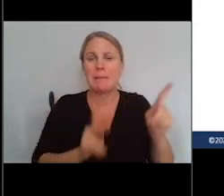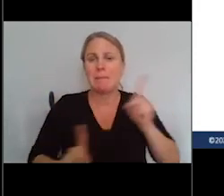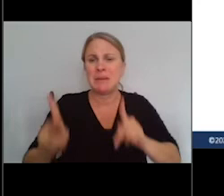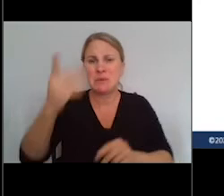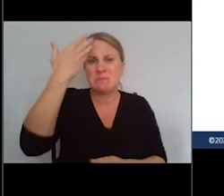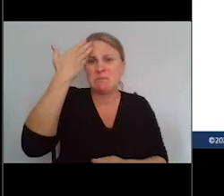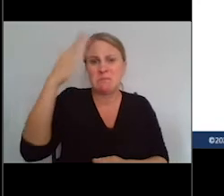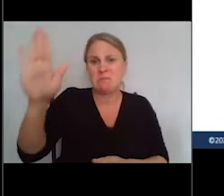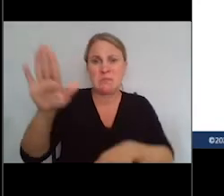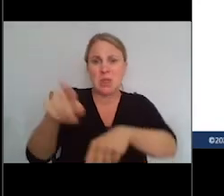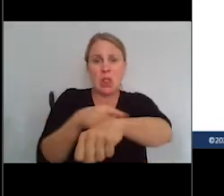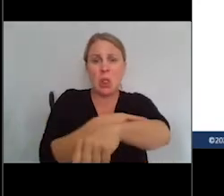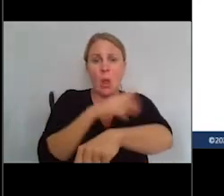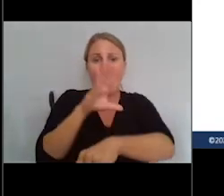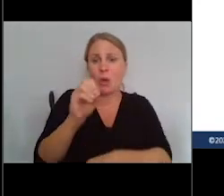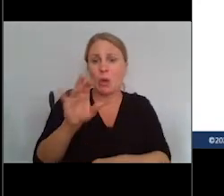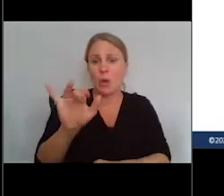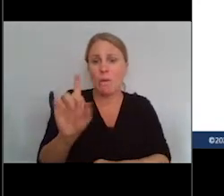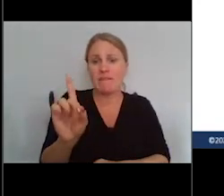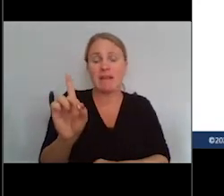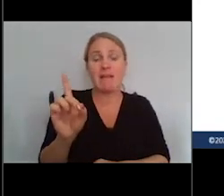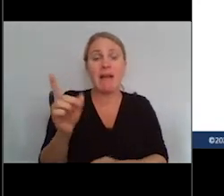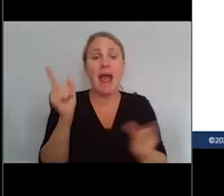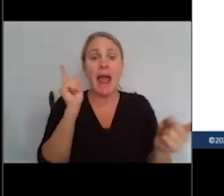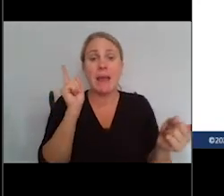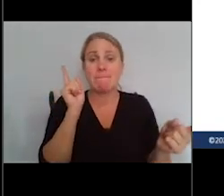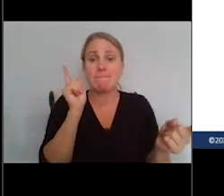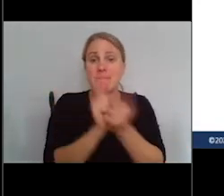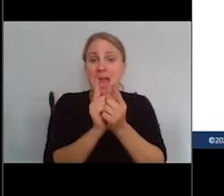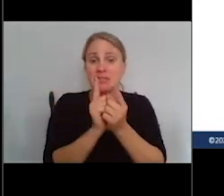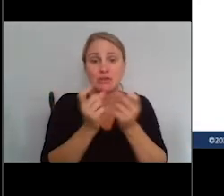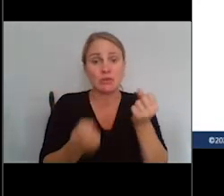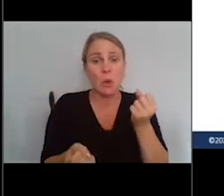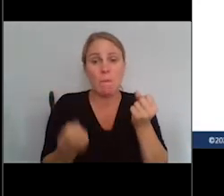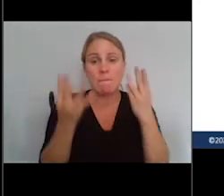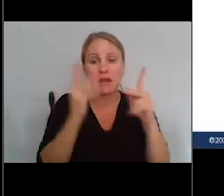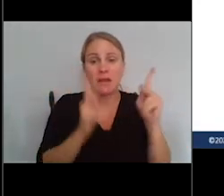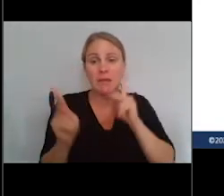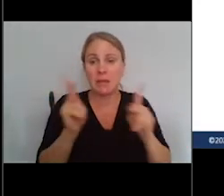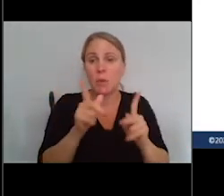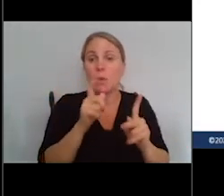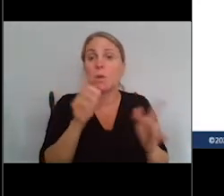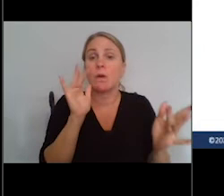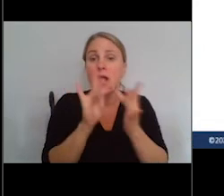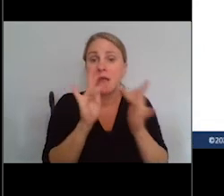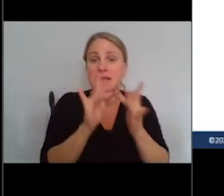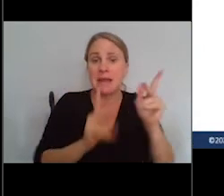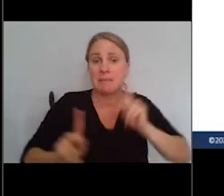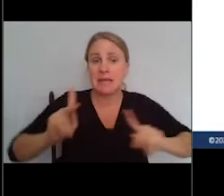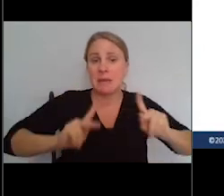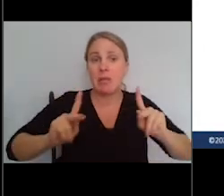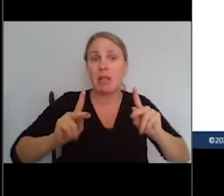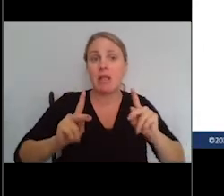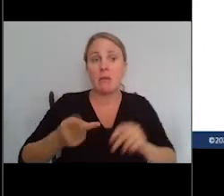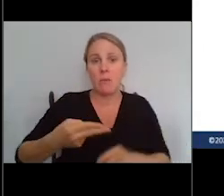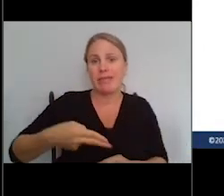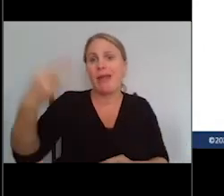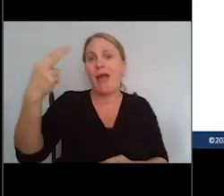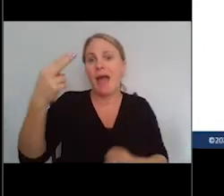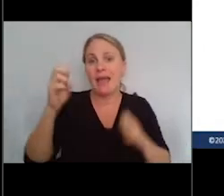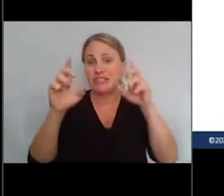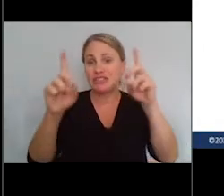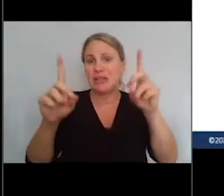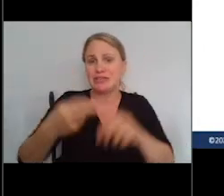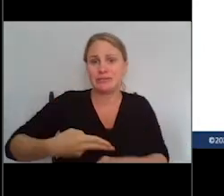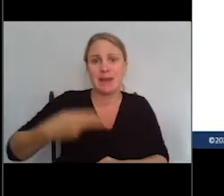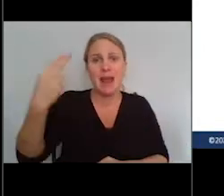long COVID. I have met so many people or have been in contact with people, including very educated people with very high-paying jobs who said, my,